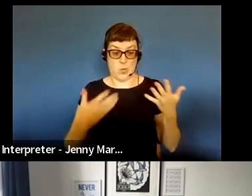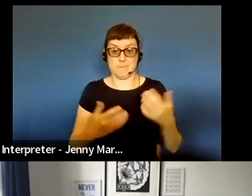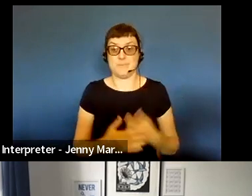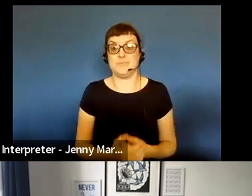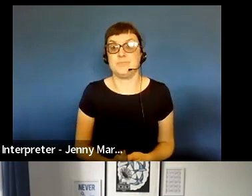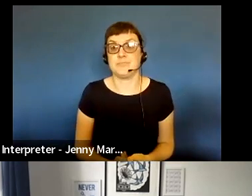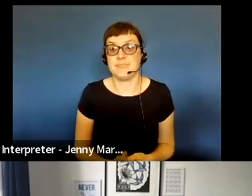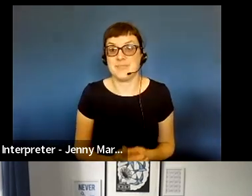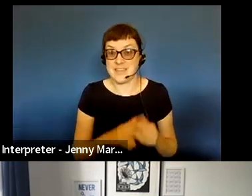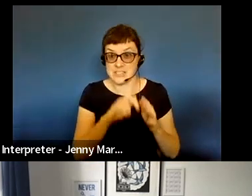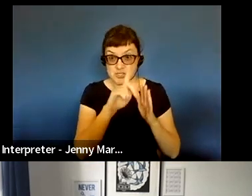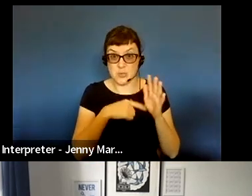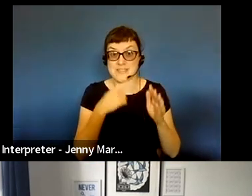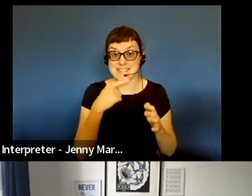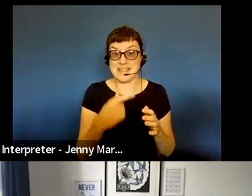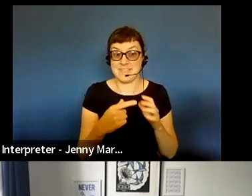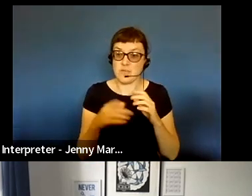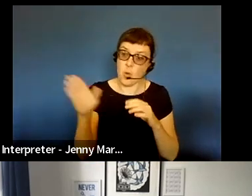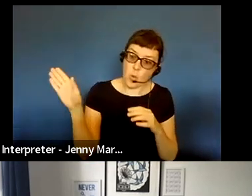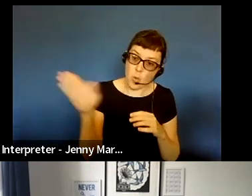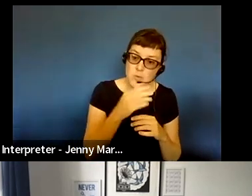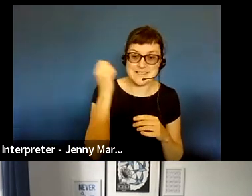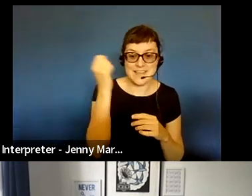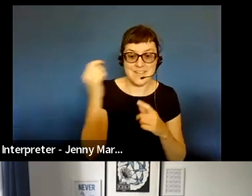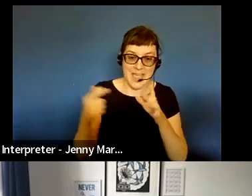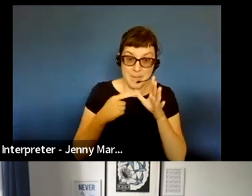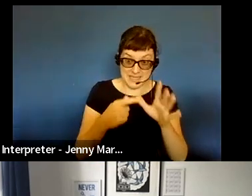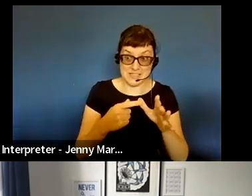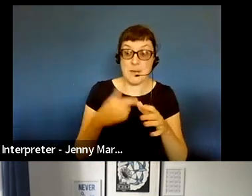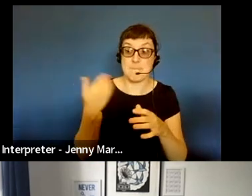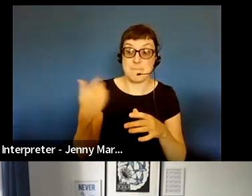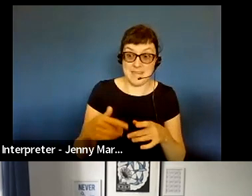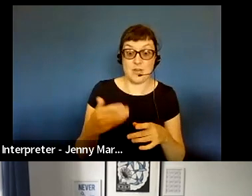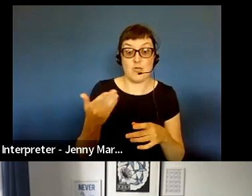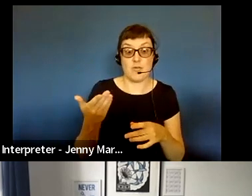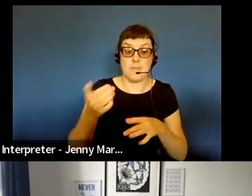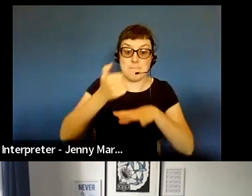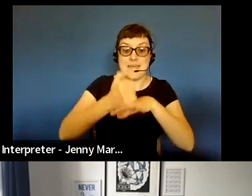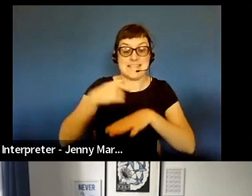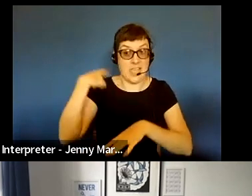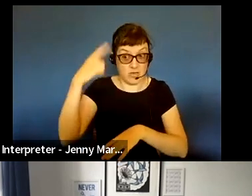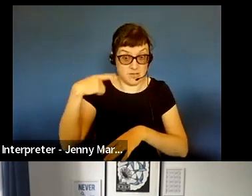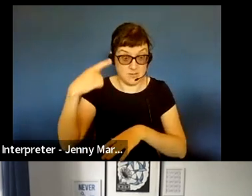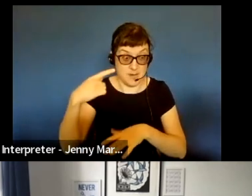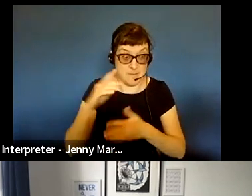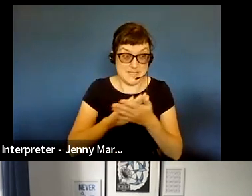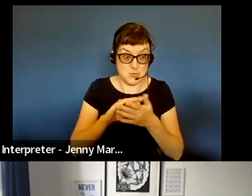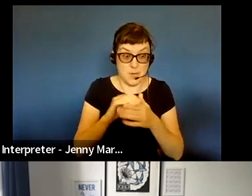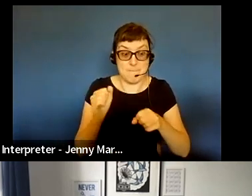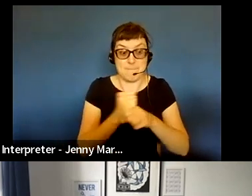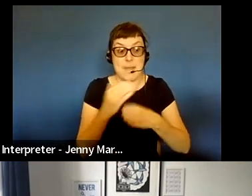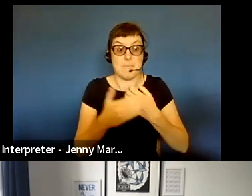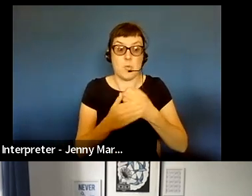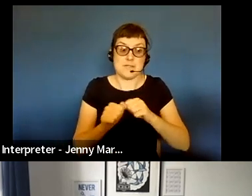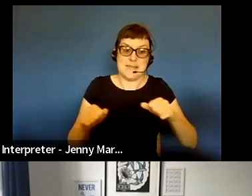says, Jody, you said that if all successful applications had been selected were London based, you'd have made more space to mix that